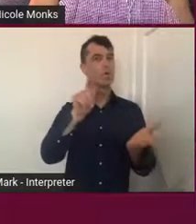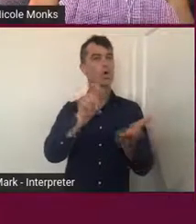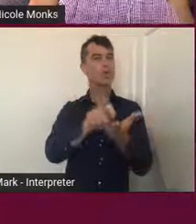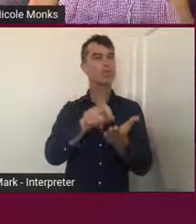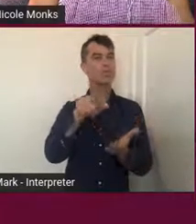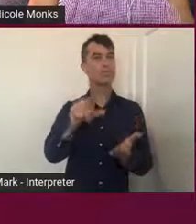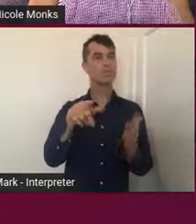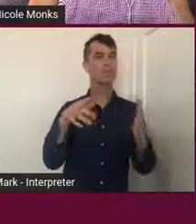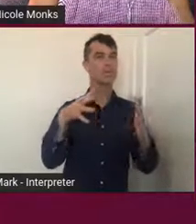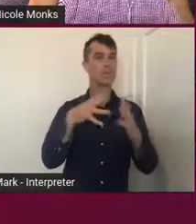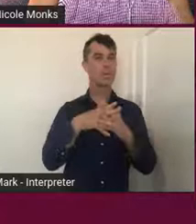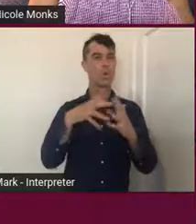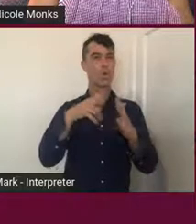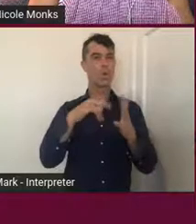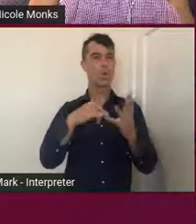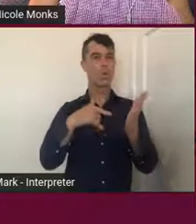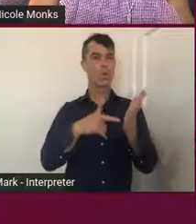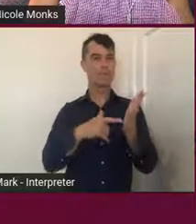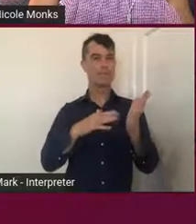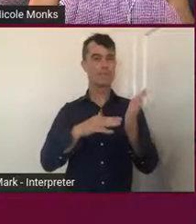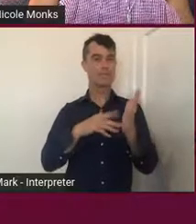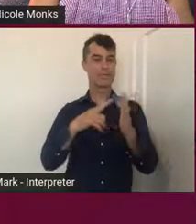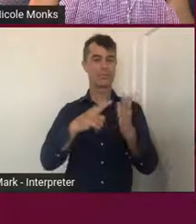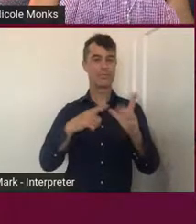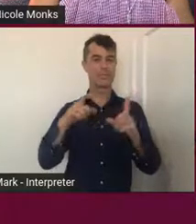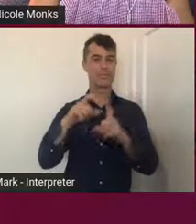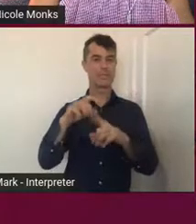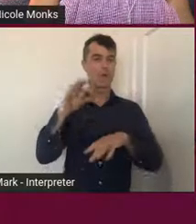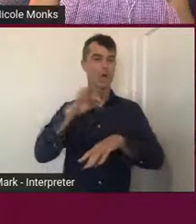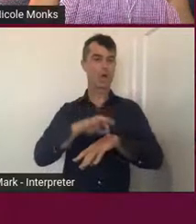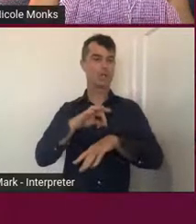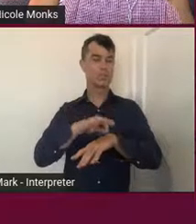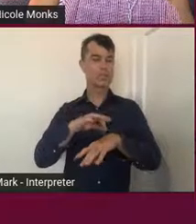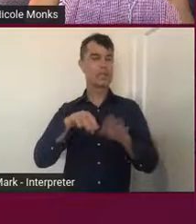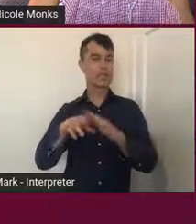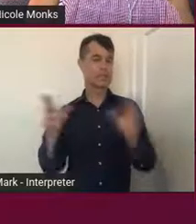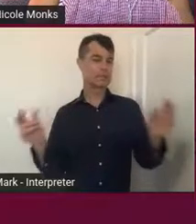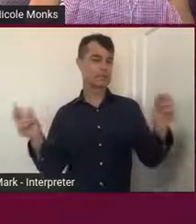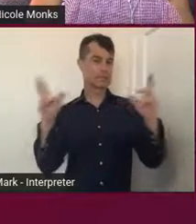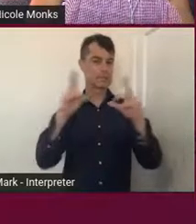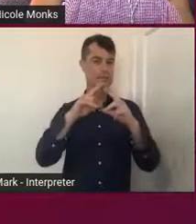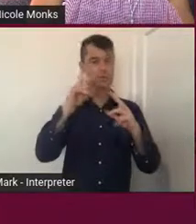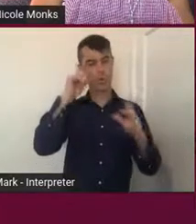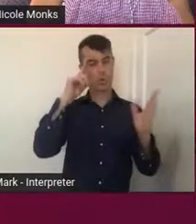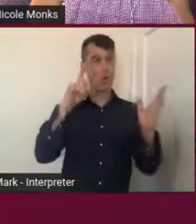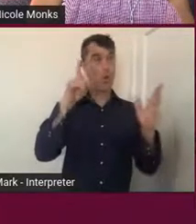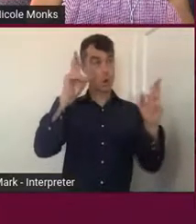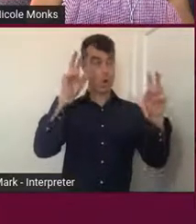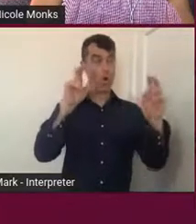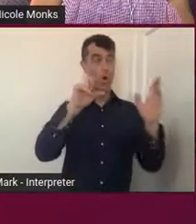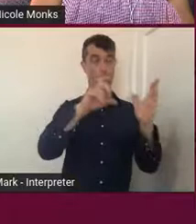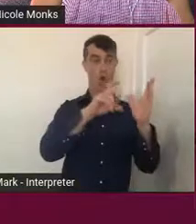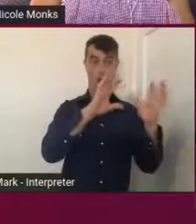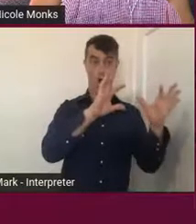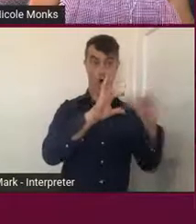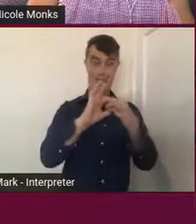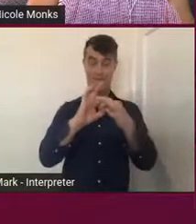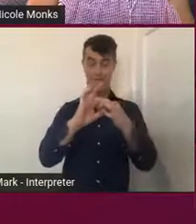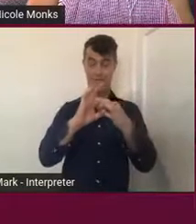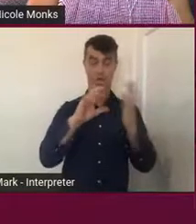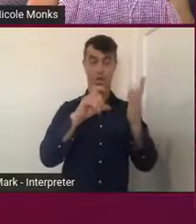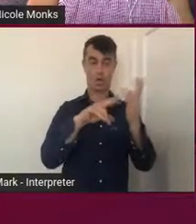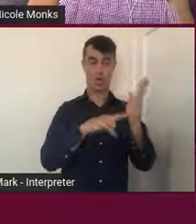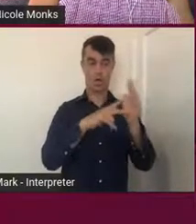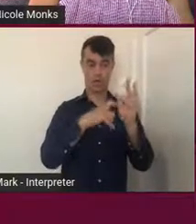Westmead Hospital in Sydney. And it's called Connection Top Country. And it's a series,